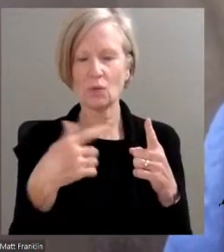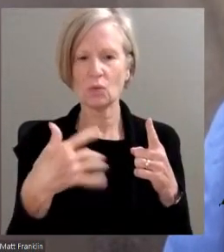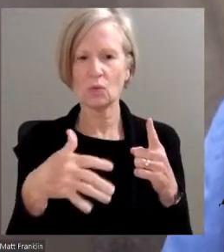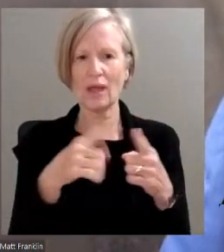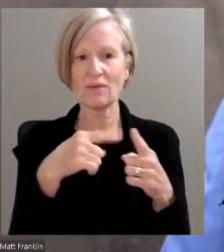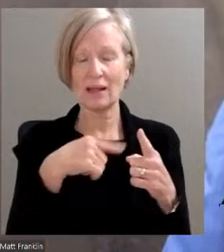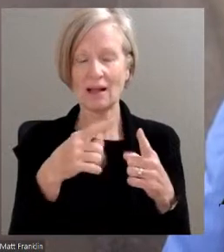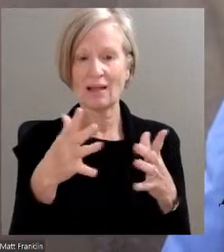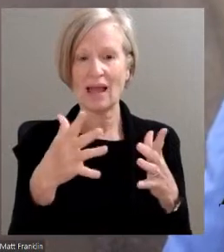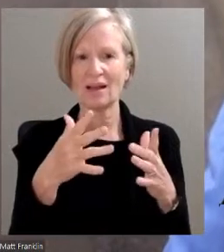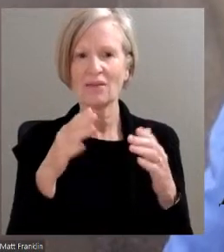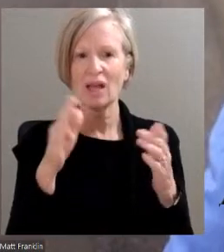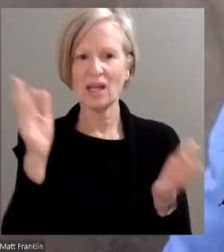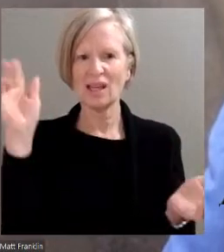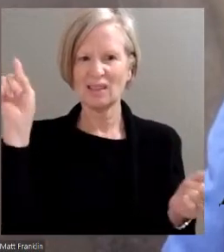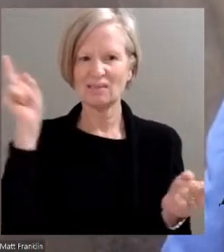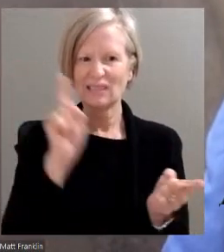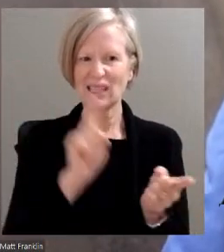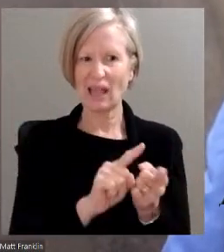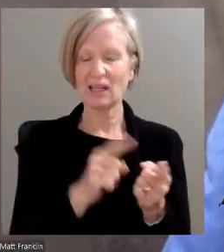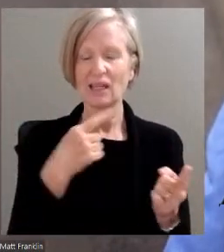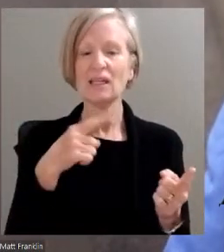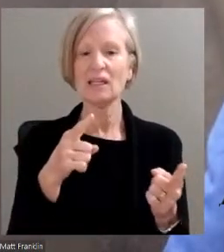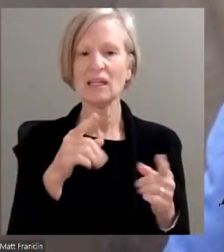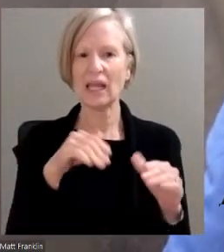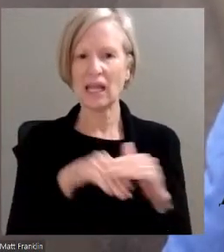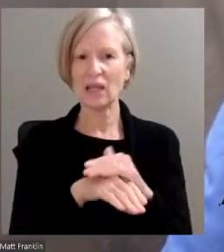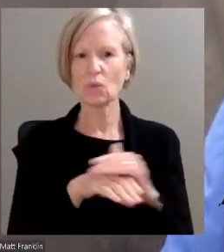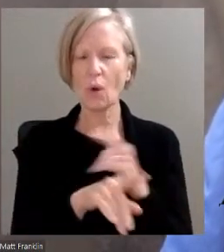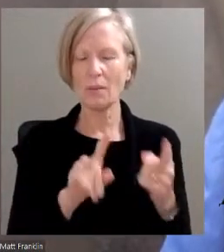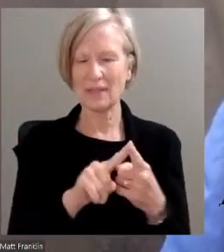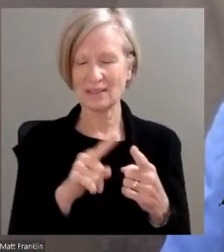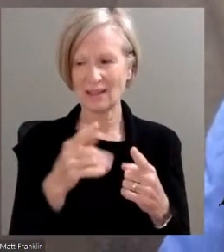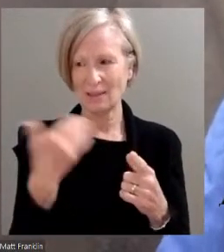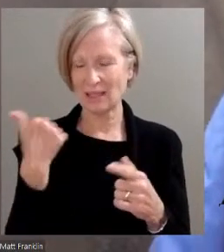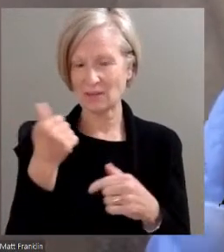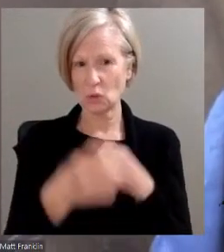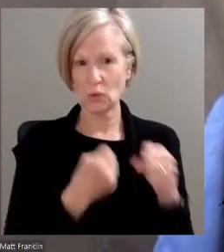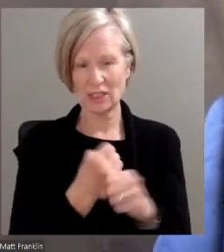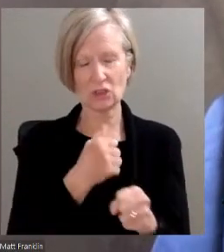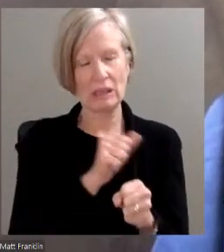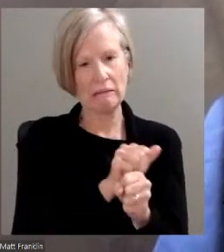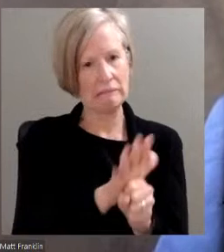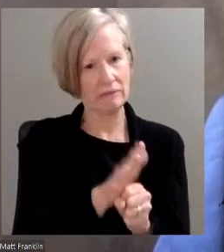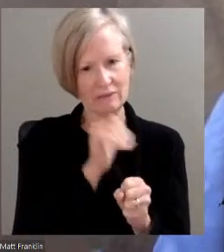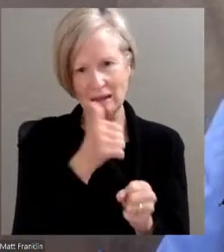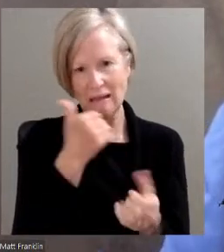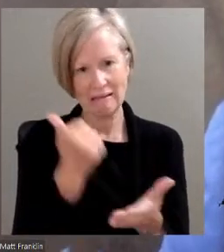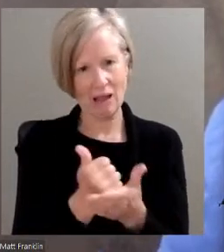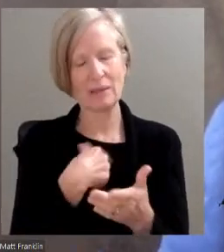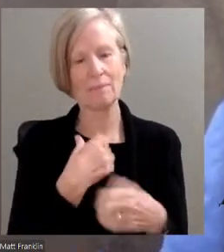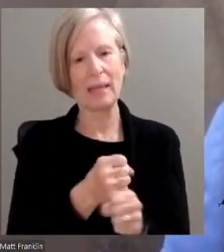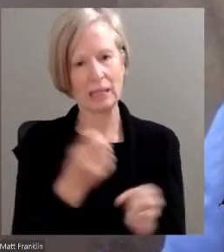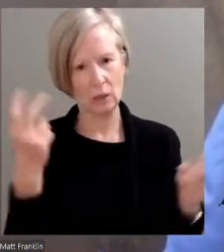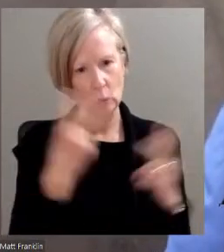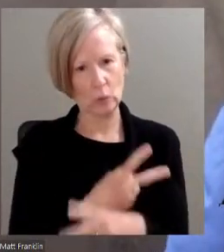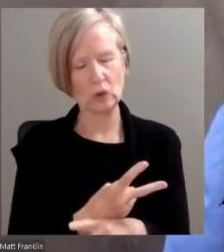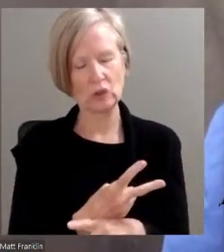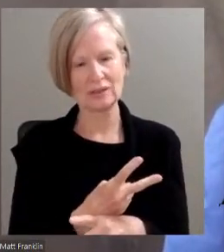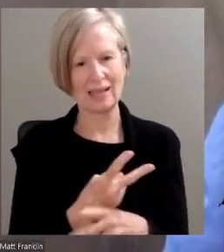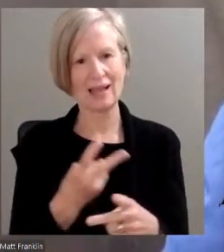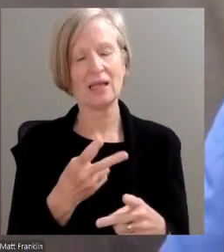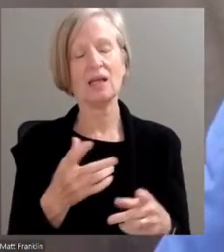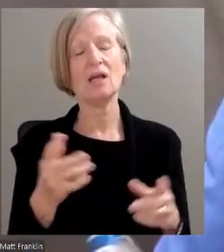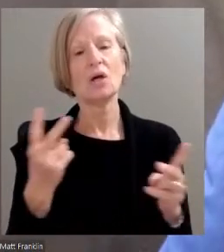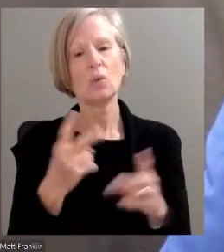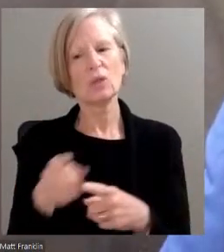years, and the COVID-19 pandemic certainly has not helped at all, and it has exacerbated this trend, particularly at the community college